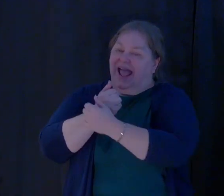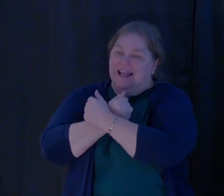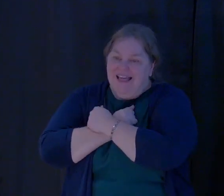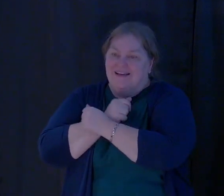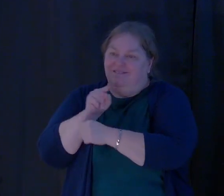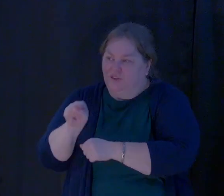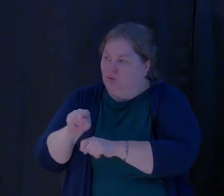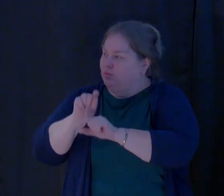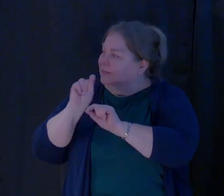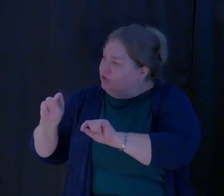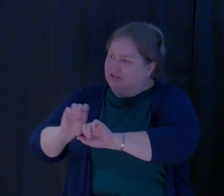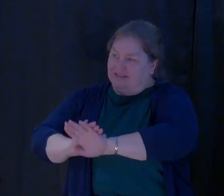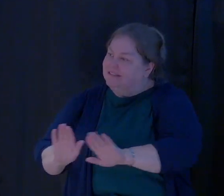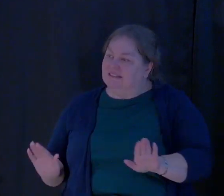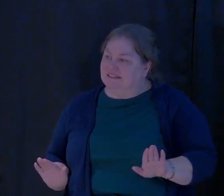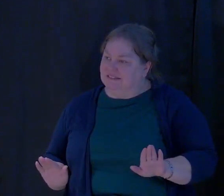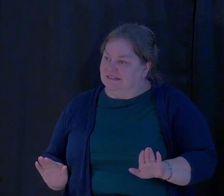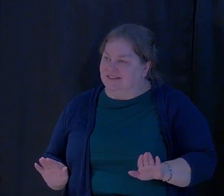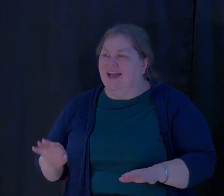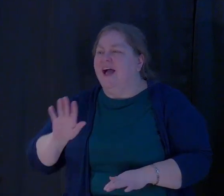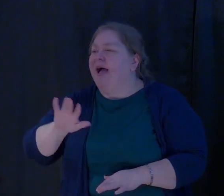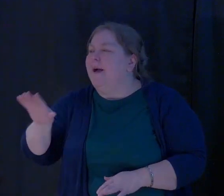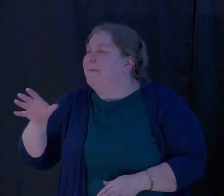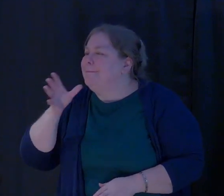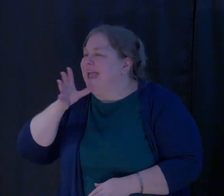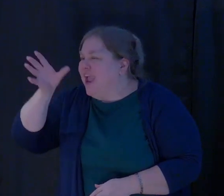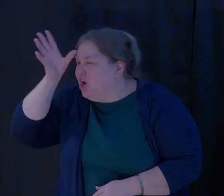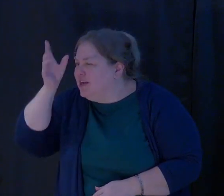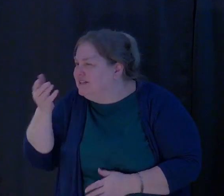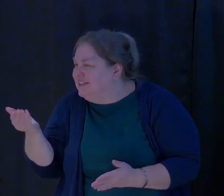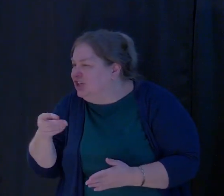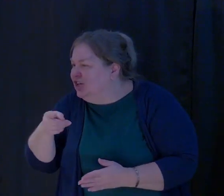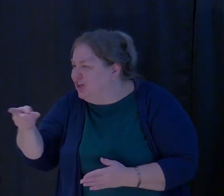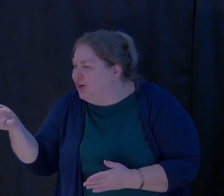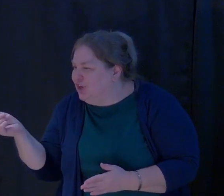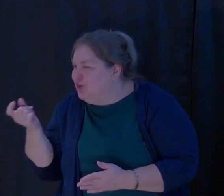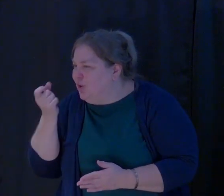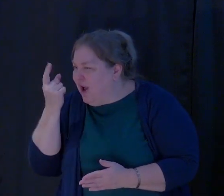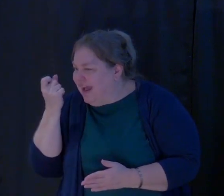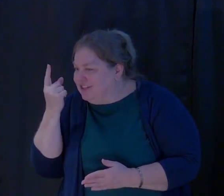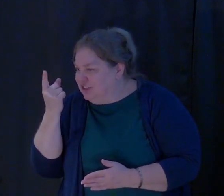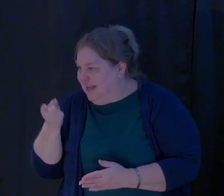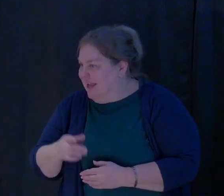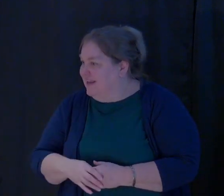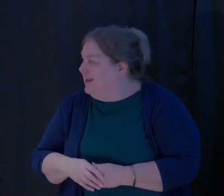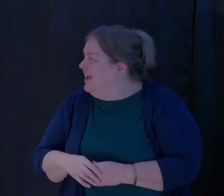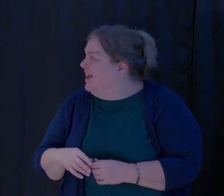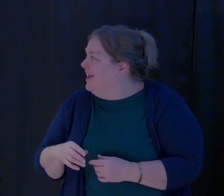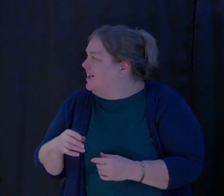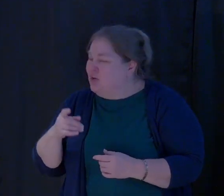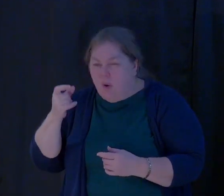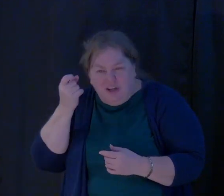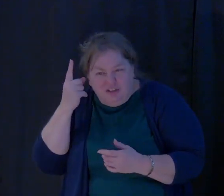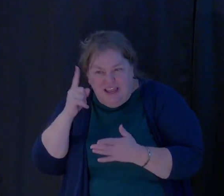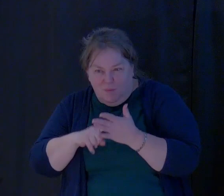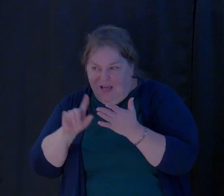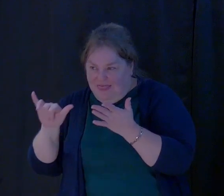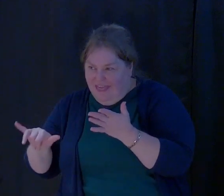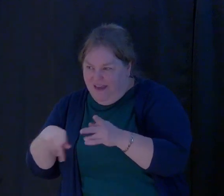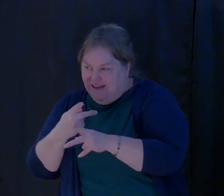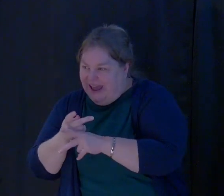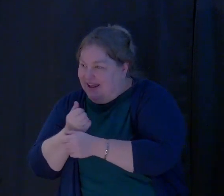you. Now parents here are the only ones that really understand, begin to give an inkling of what that kind of love is.